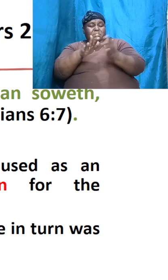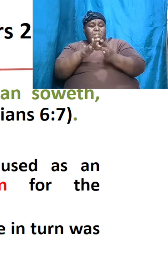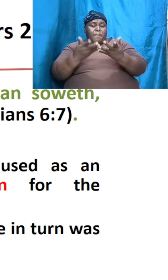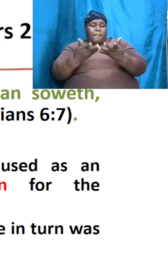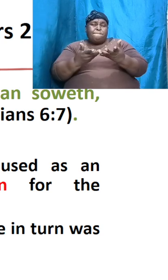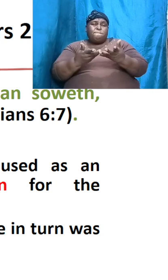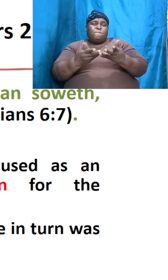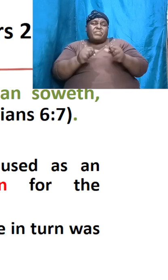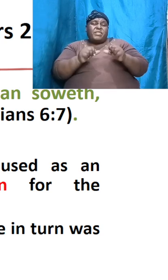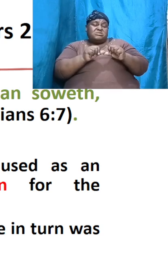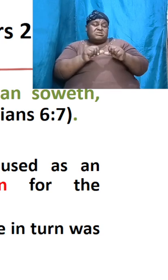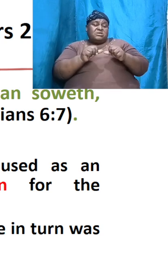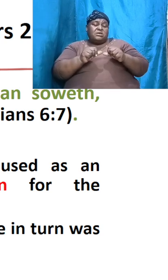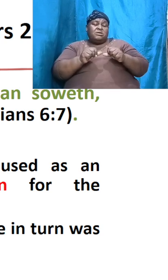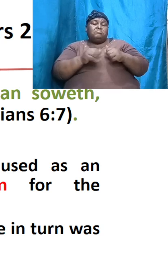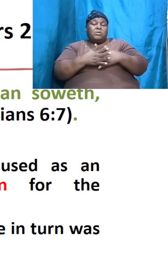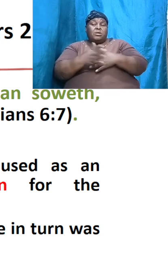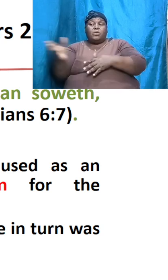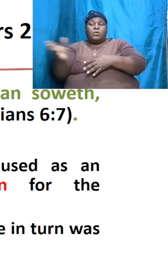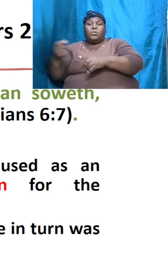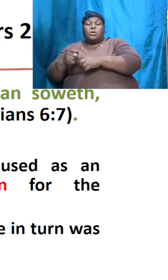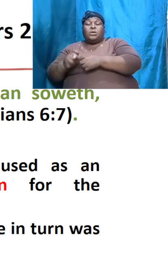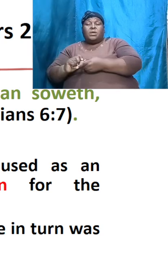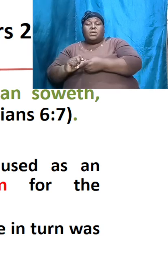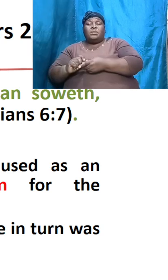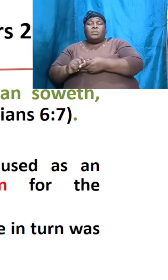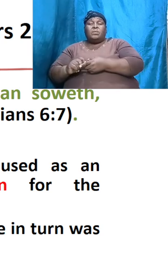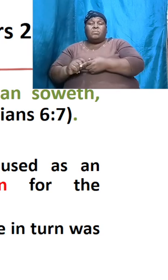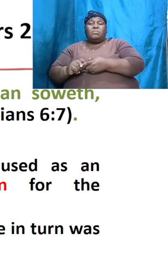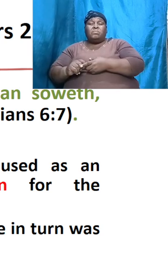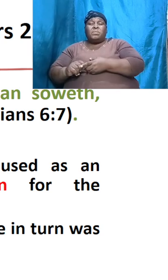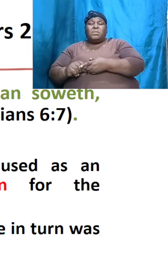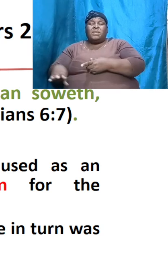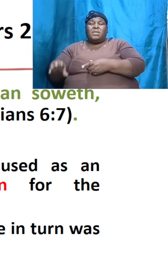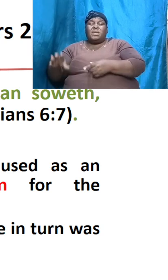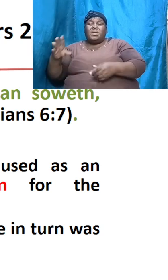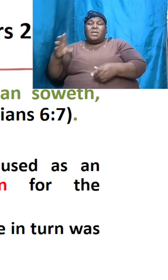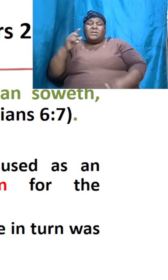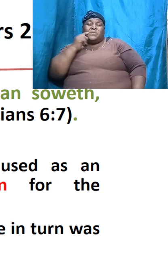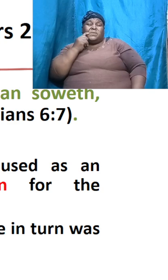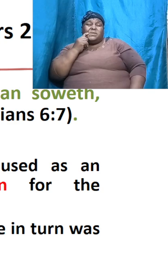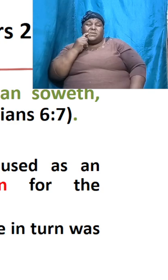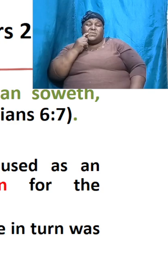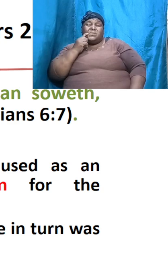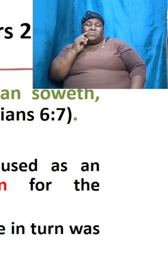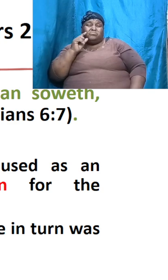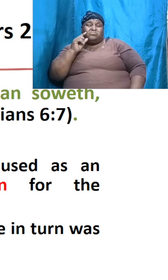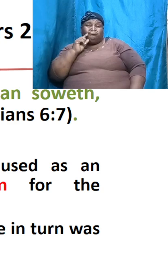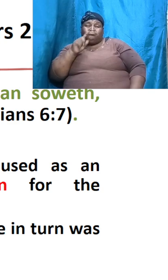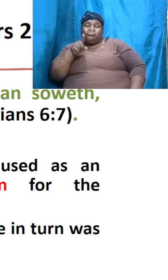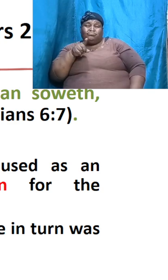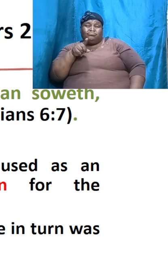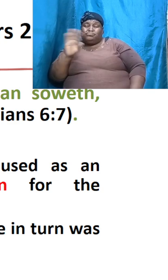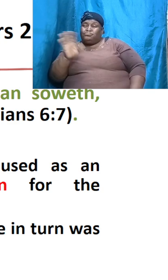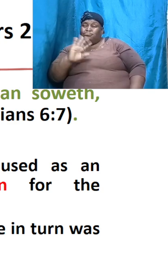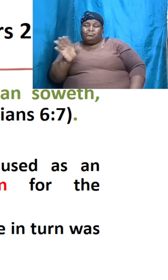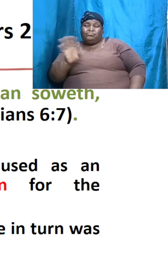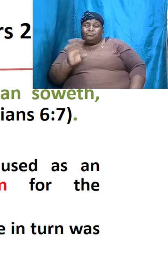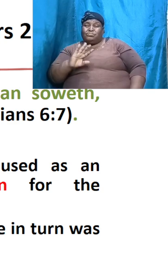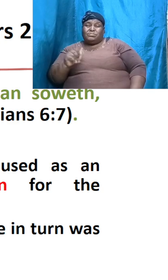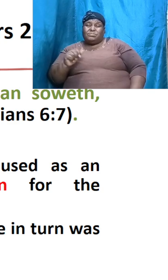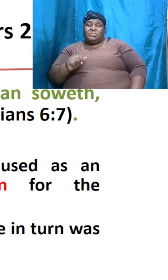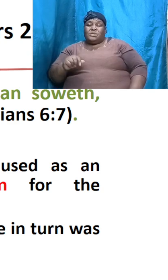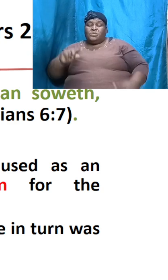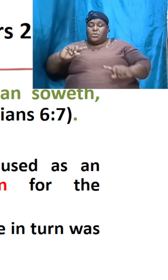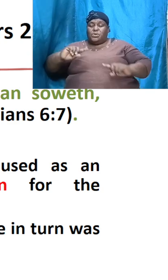stay away from and we tear down and we malign and we hurt and we squeeze